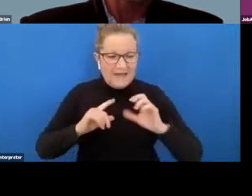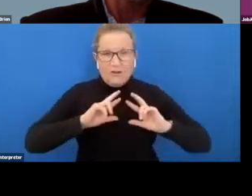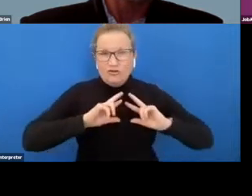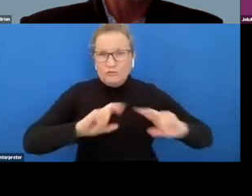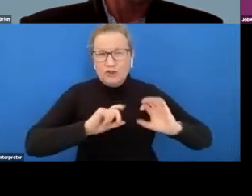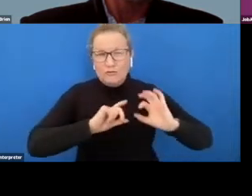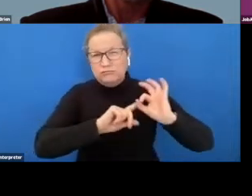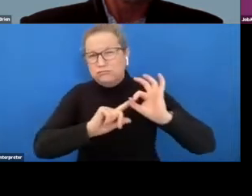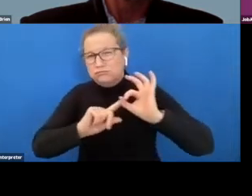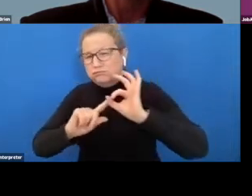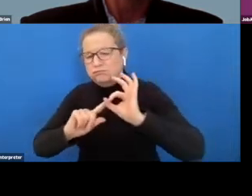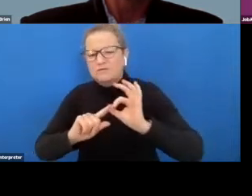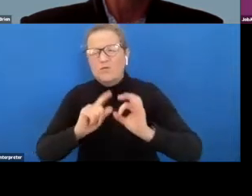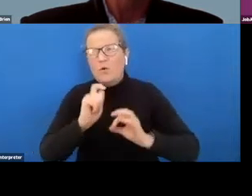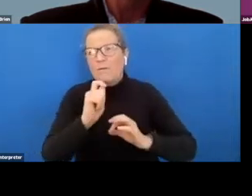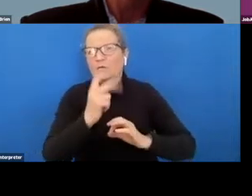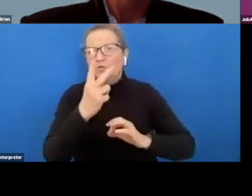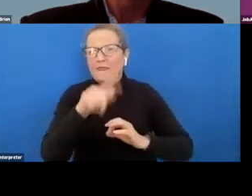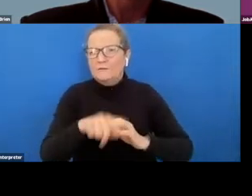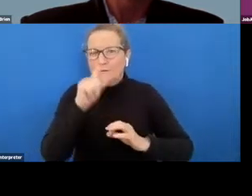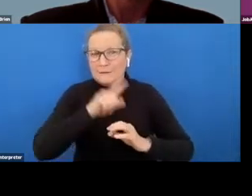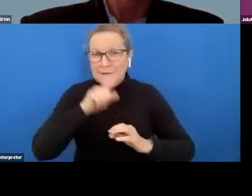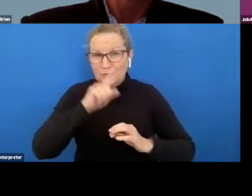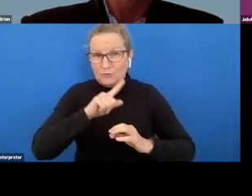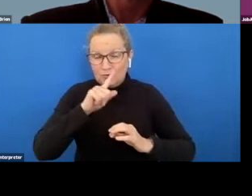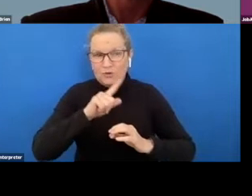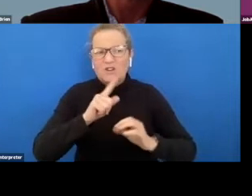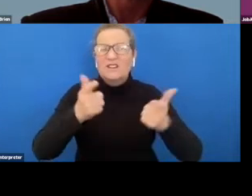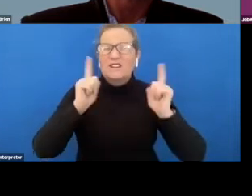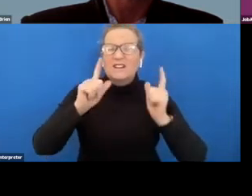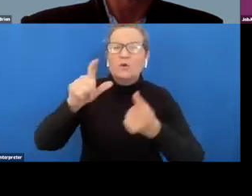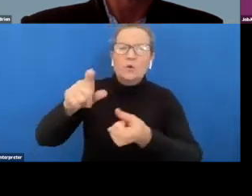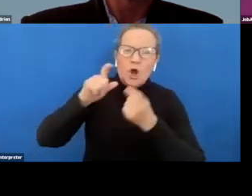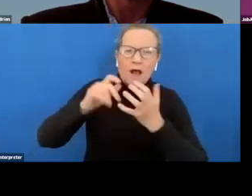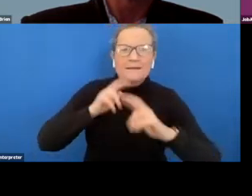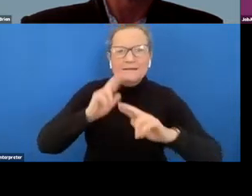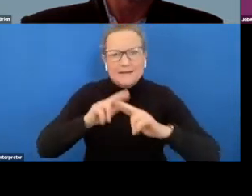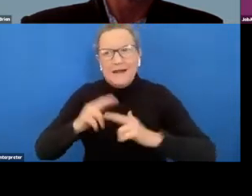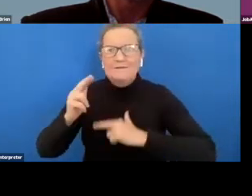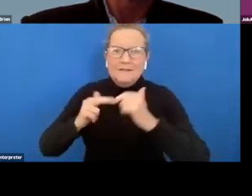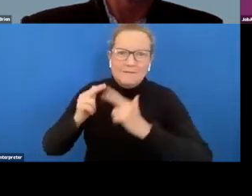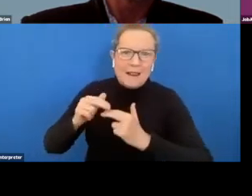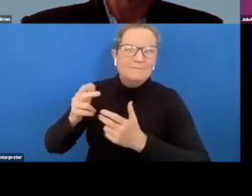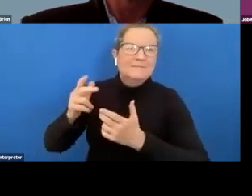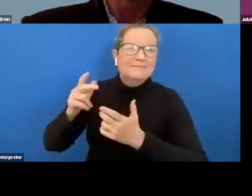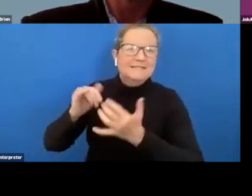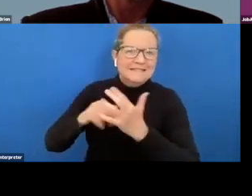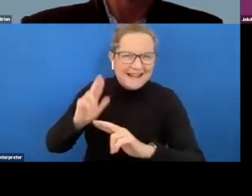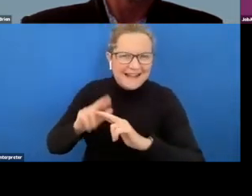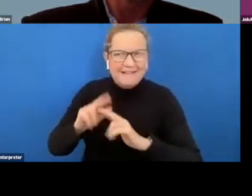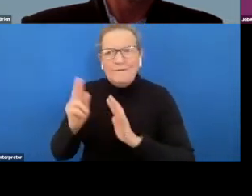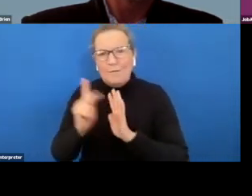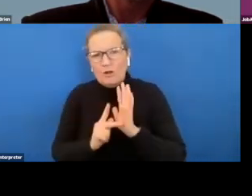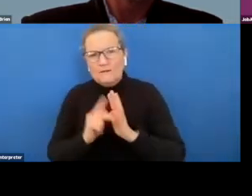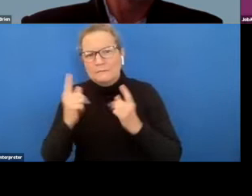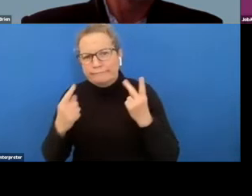and a half thousand people that were involved in involved in uh hiring and management of staff and development of staff policies and issues etc this was